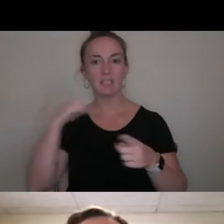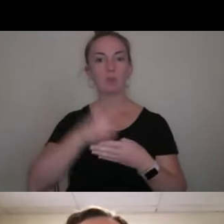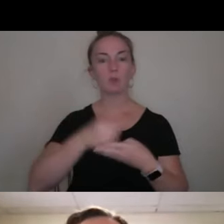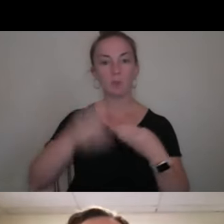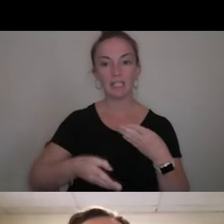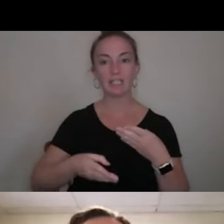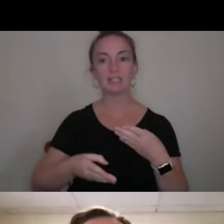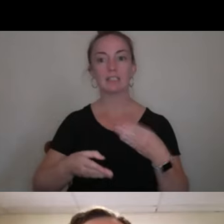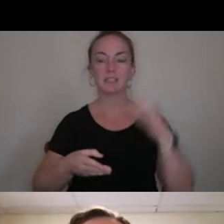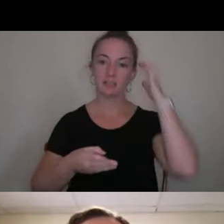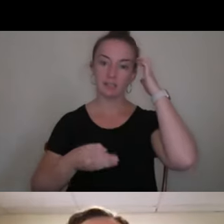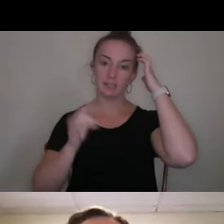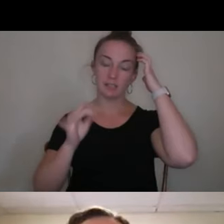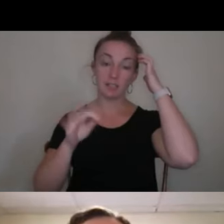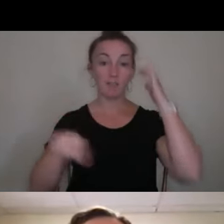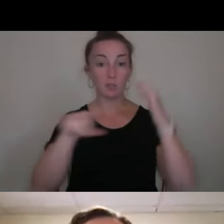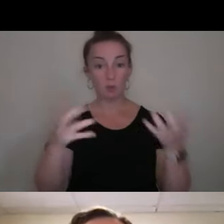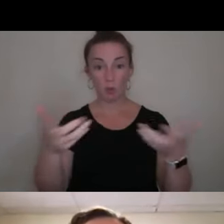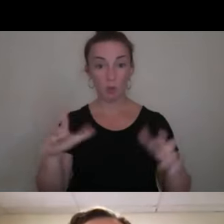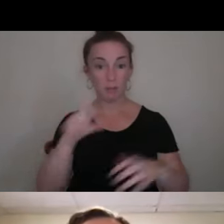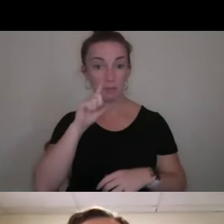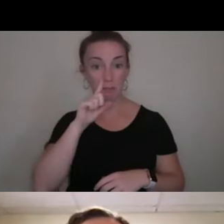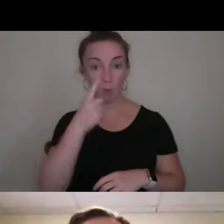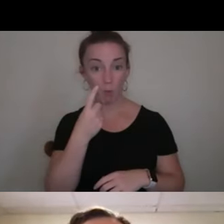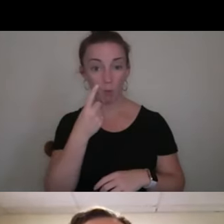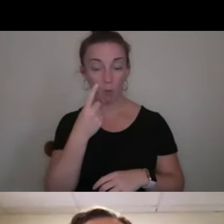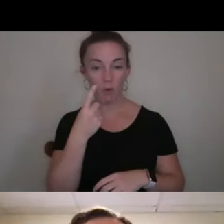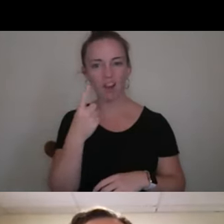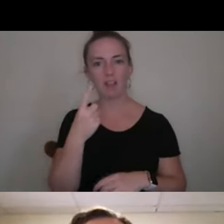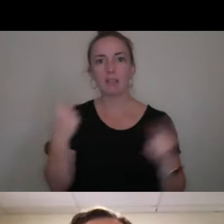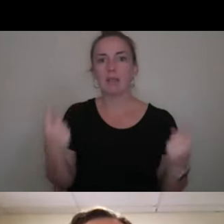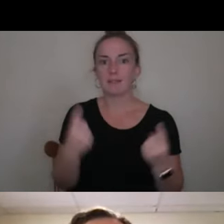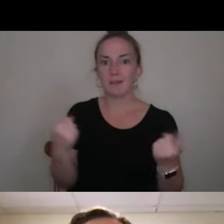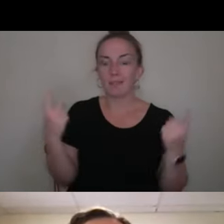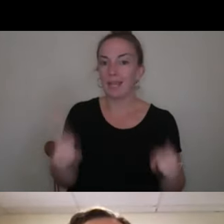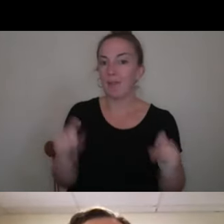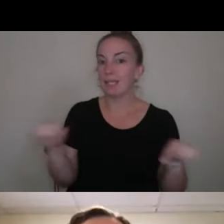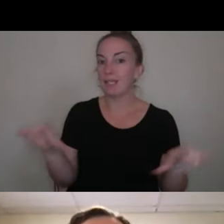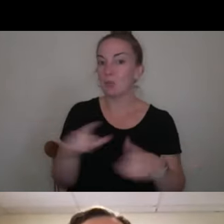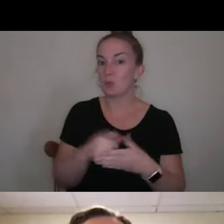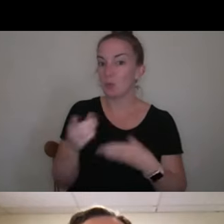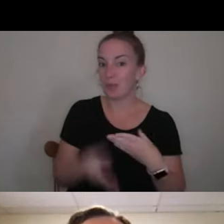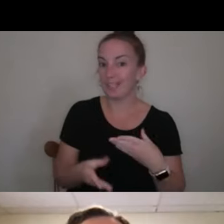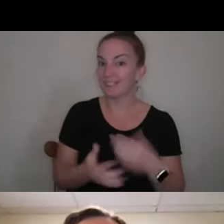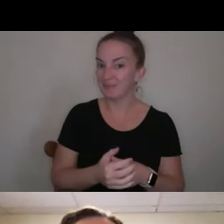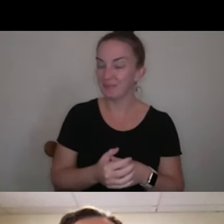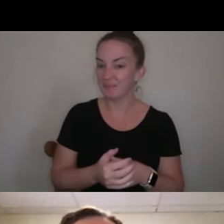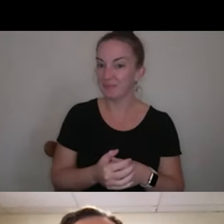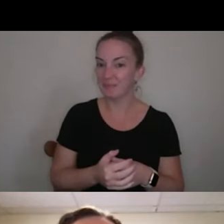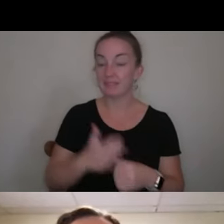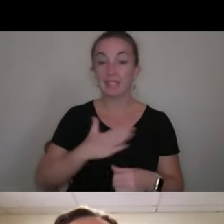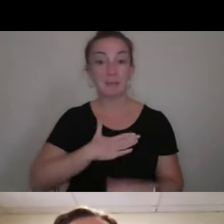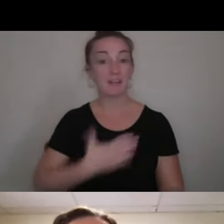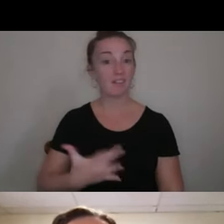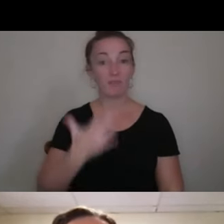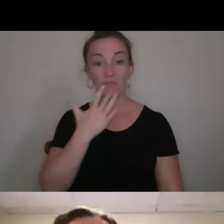and stuff. And if you don't want to be bored, like there's something going on to do over the weekends. My absolute favorite